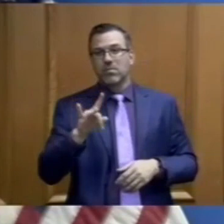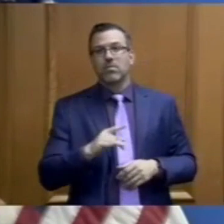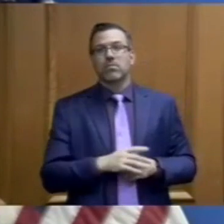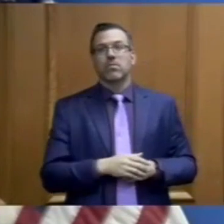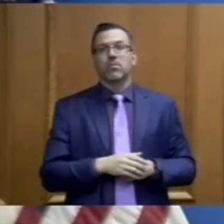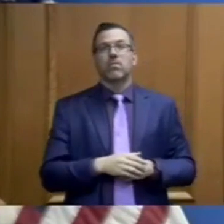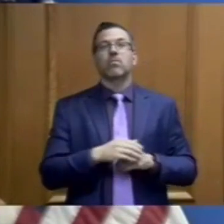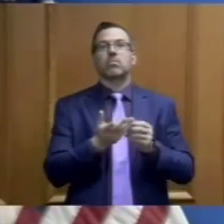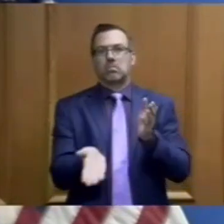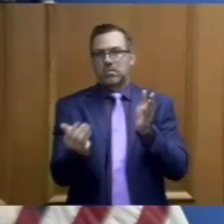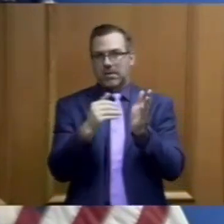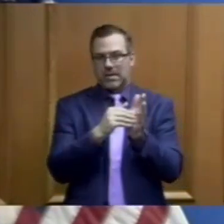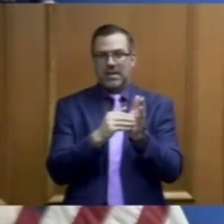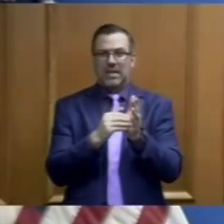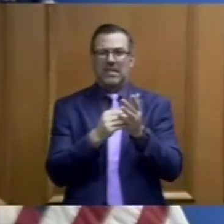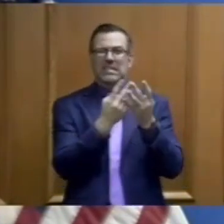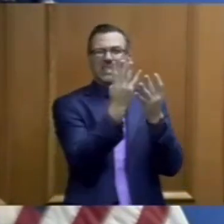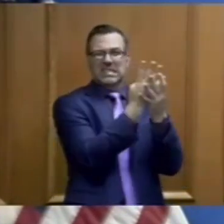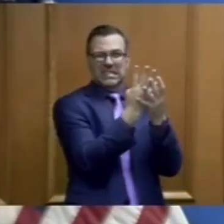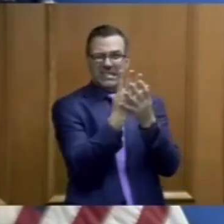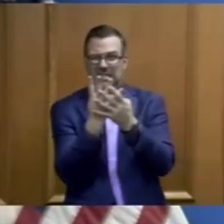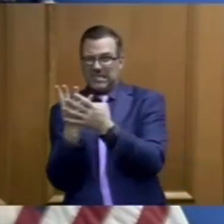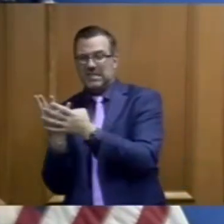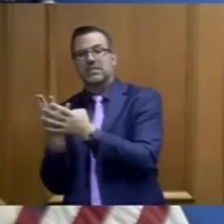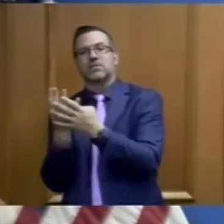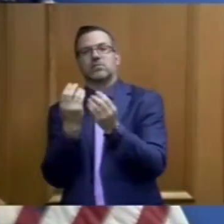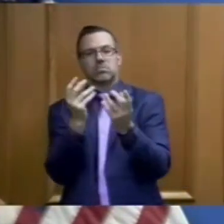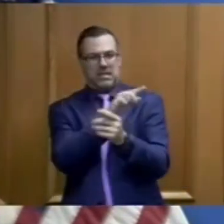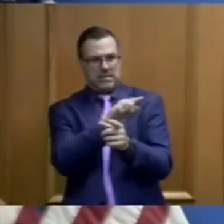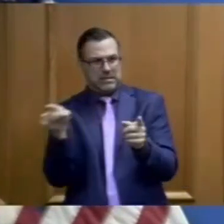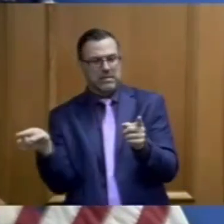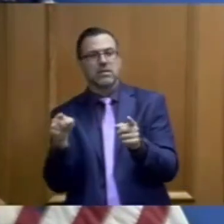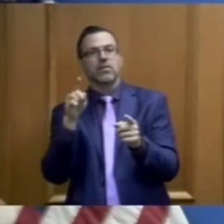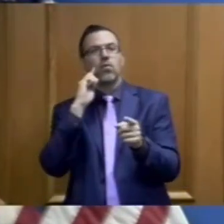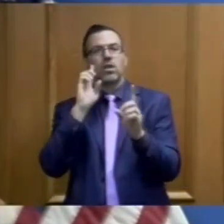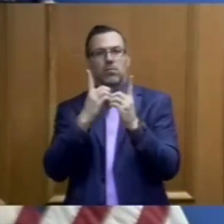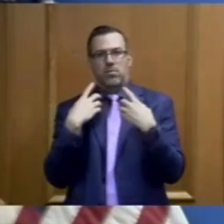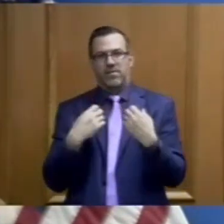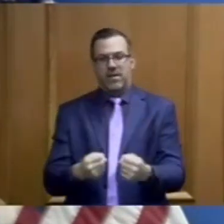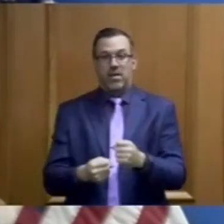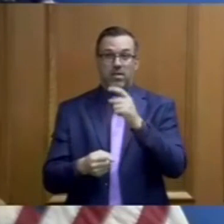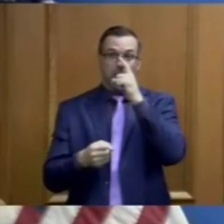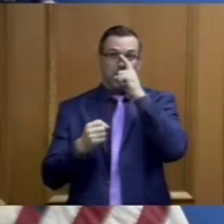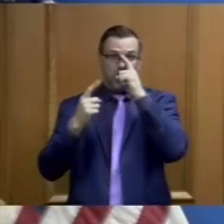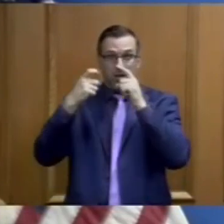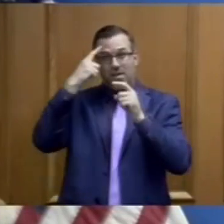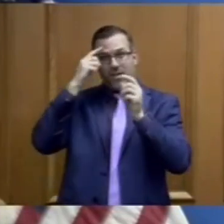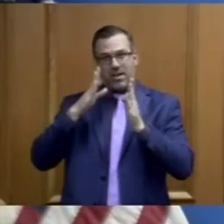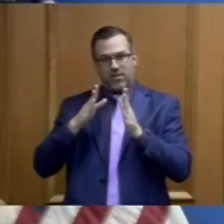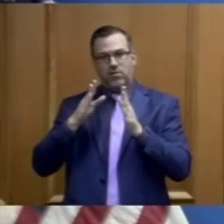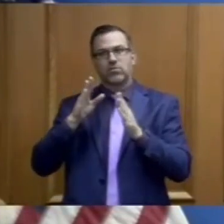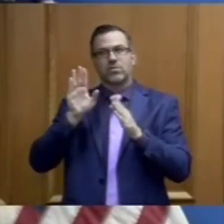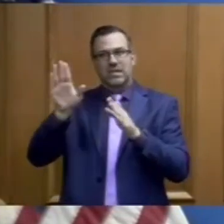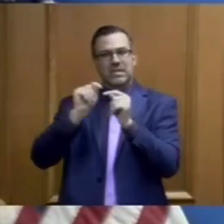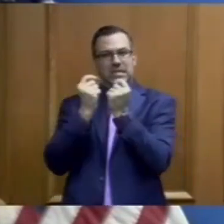testing in conjunction with the Department of Health, our medical provider Centurion, and the Governor's Unified Command.